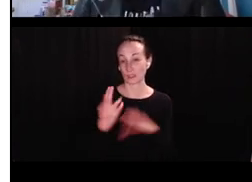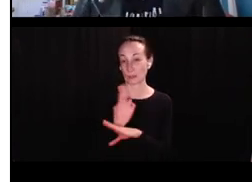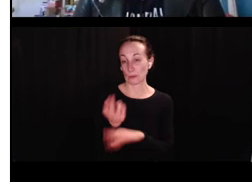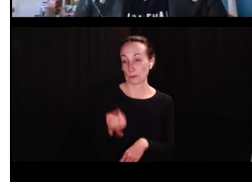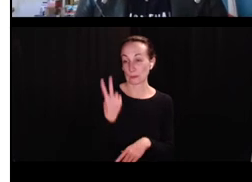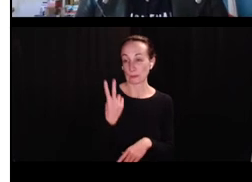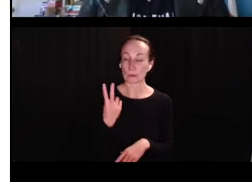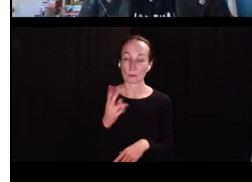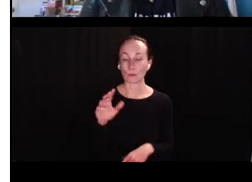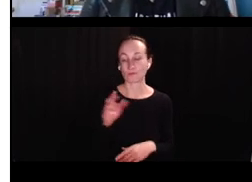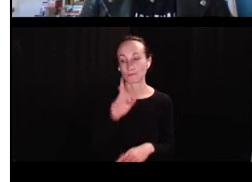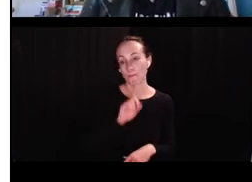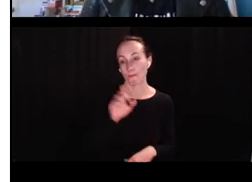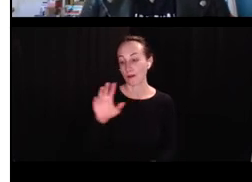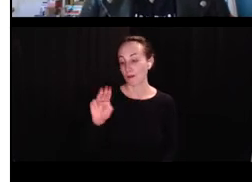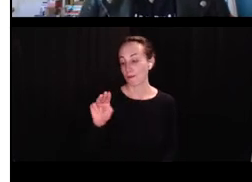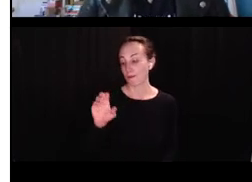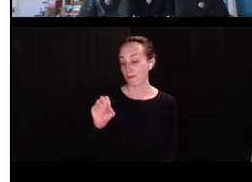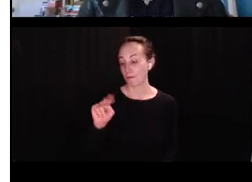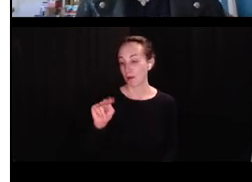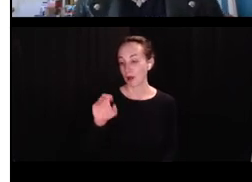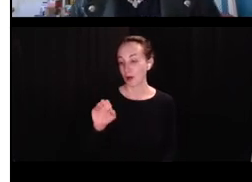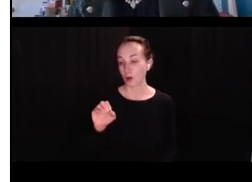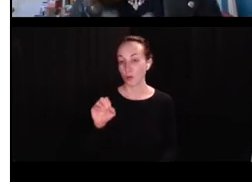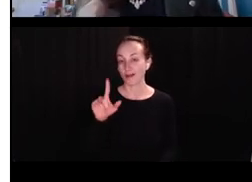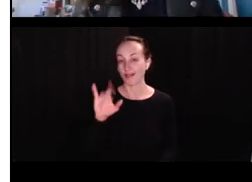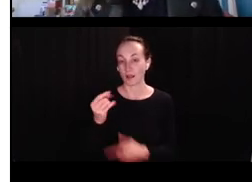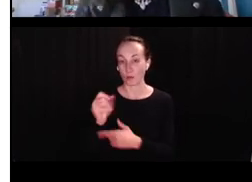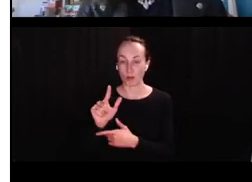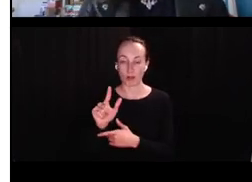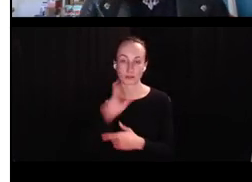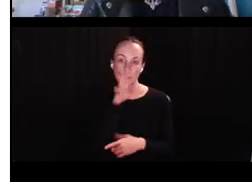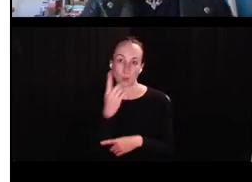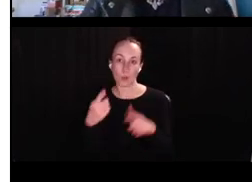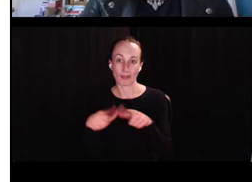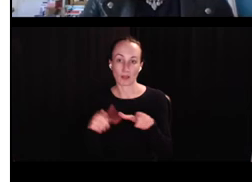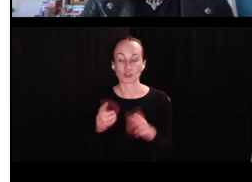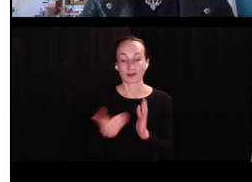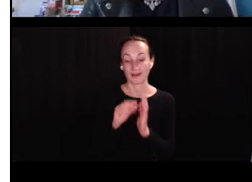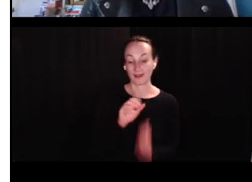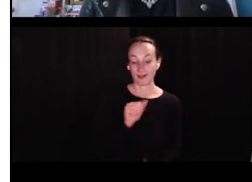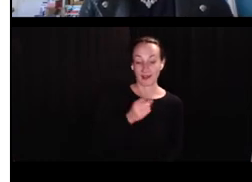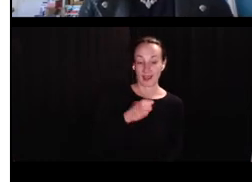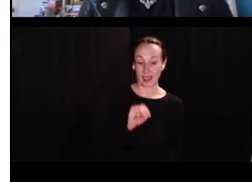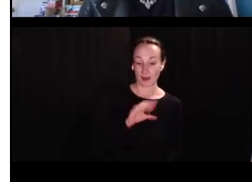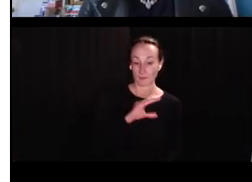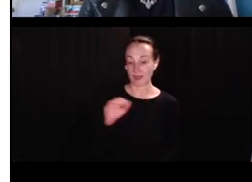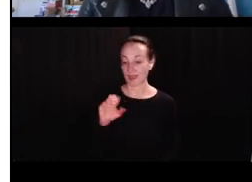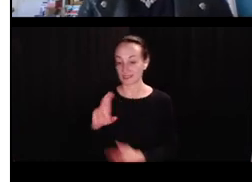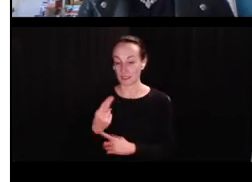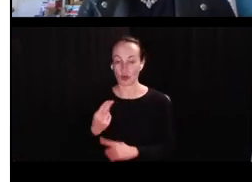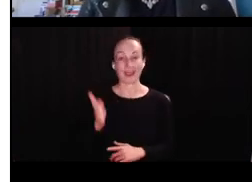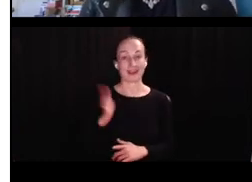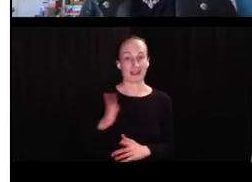Okay. So I used, um, two monolingual English speaking children from a child's database, Adam and Sarah.